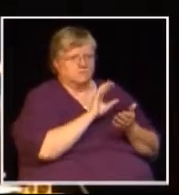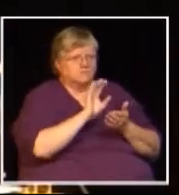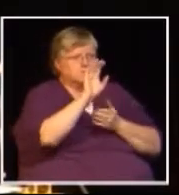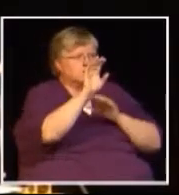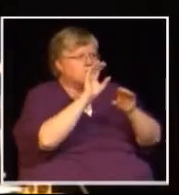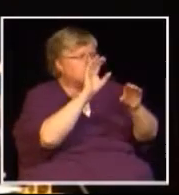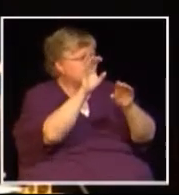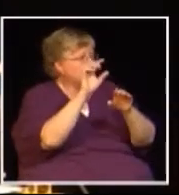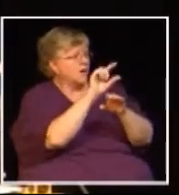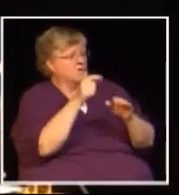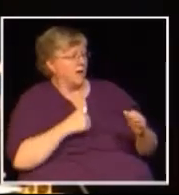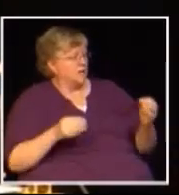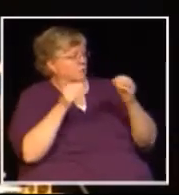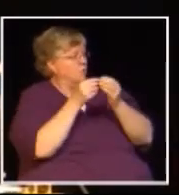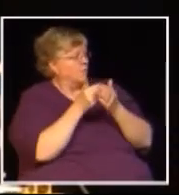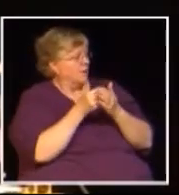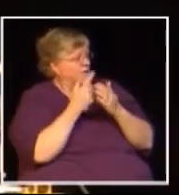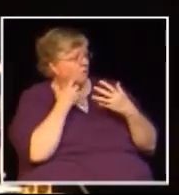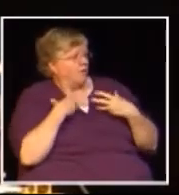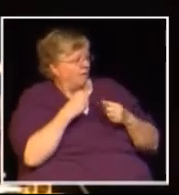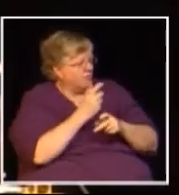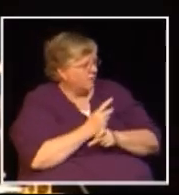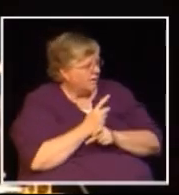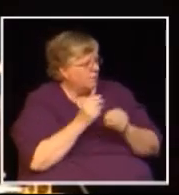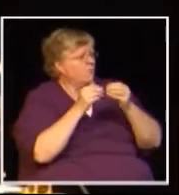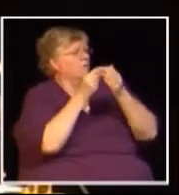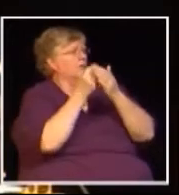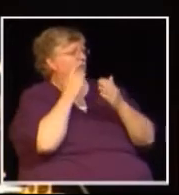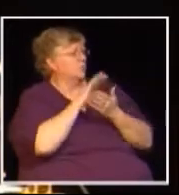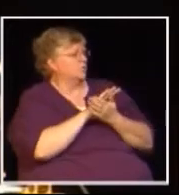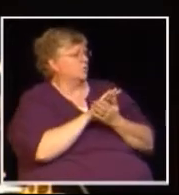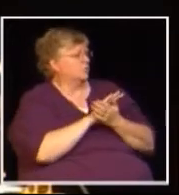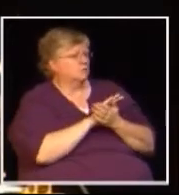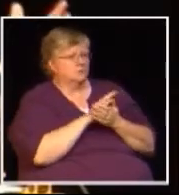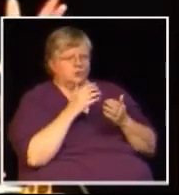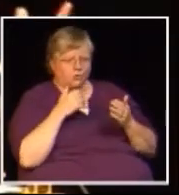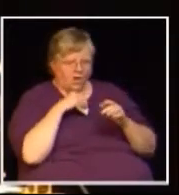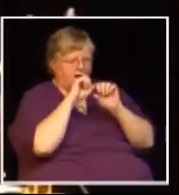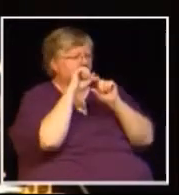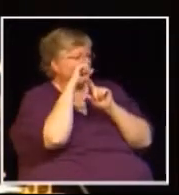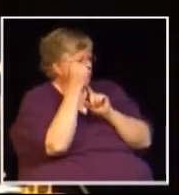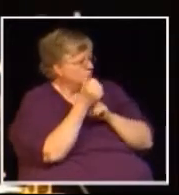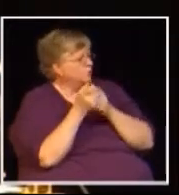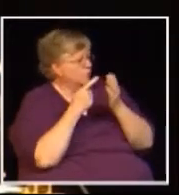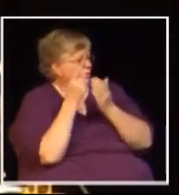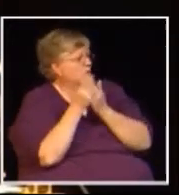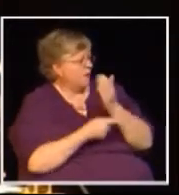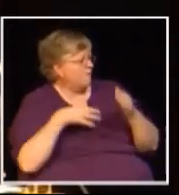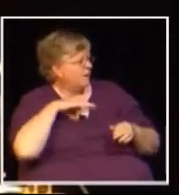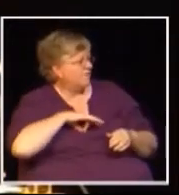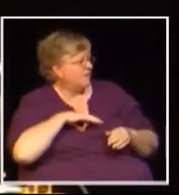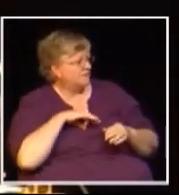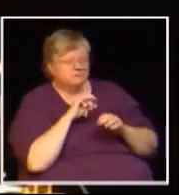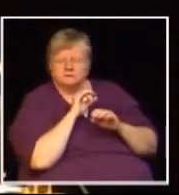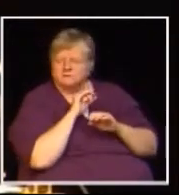government so if you've got an economy that's going to be competitive and it's going to create jobs you're going to have the benefits of those social programs and